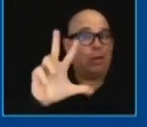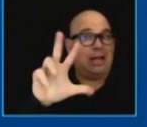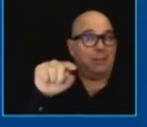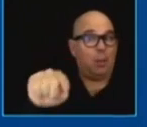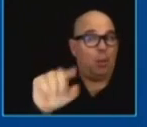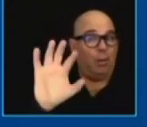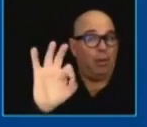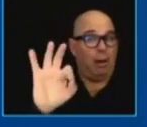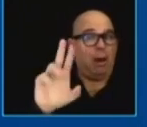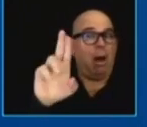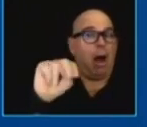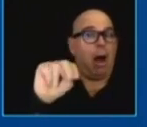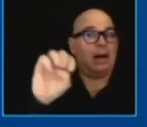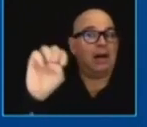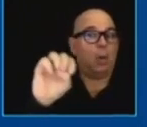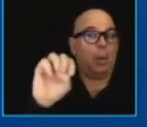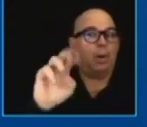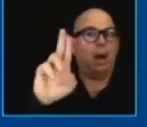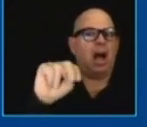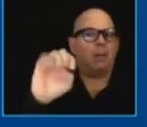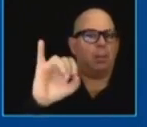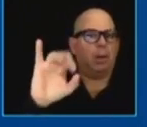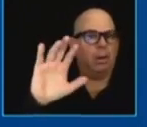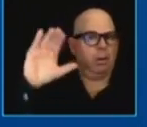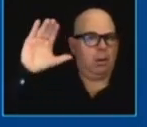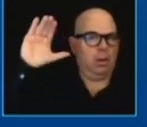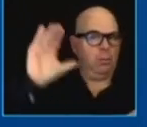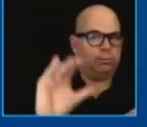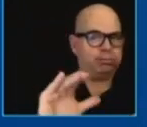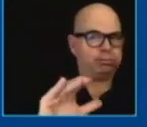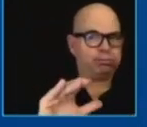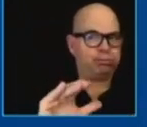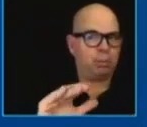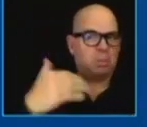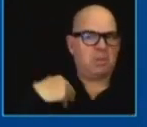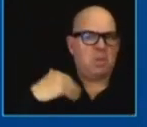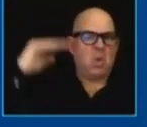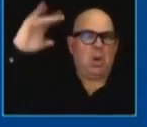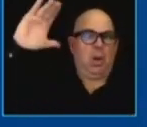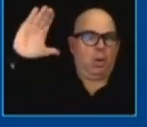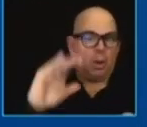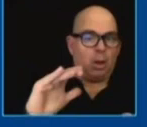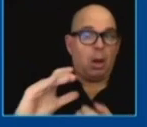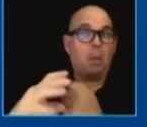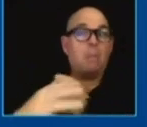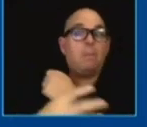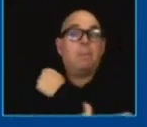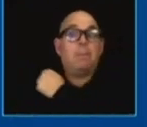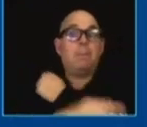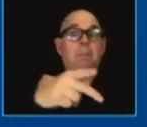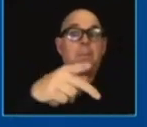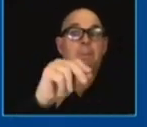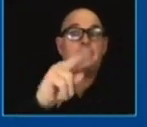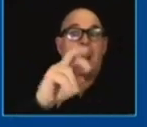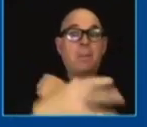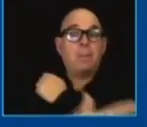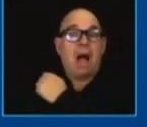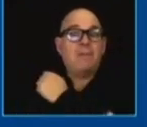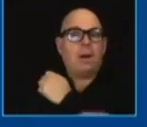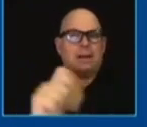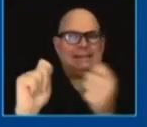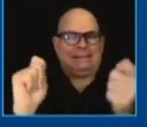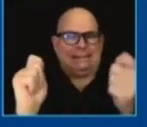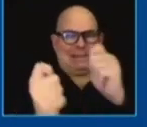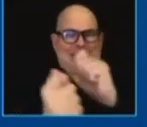years 40 drop in child poverty a record and now we're just getting started and implementing the historic